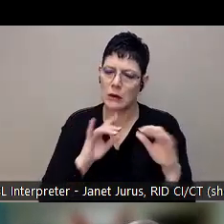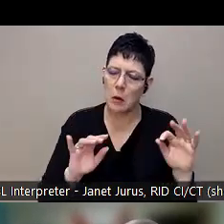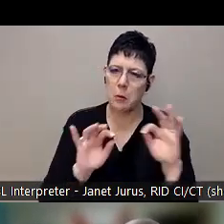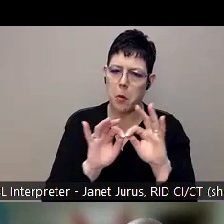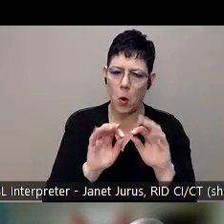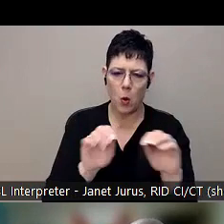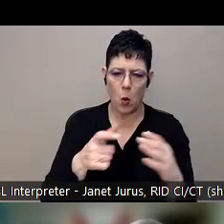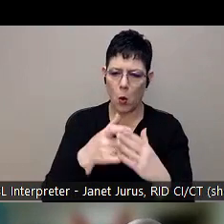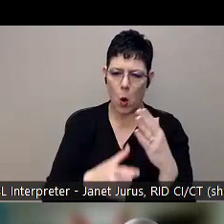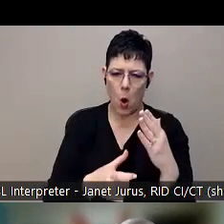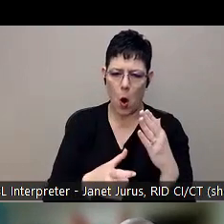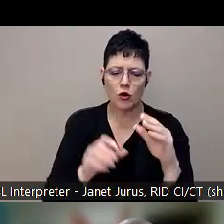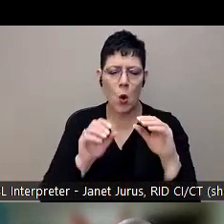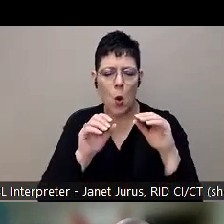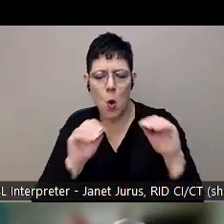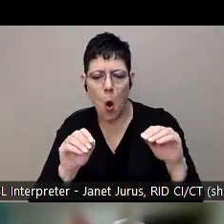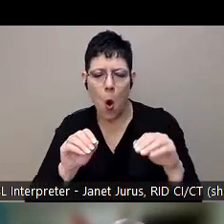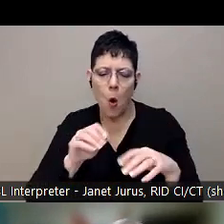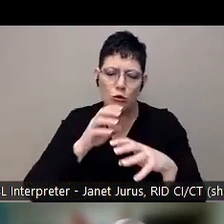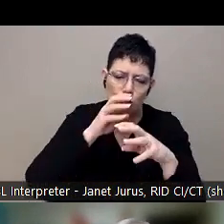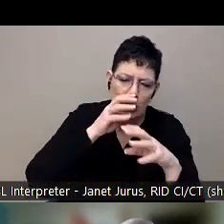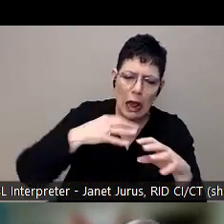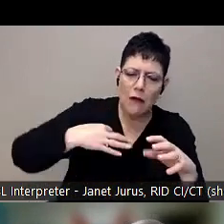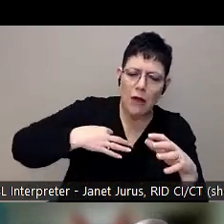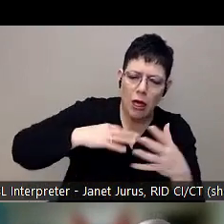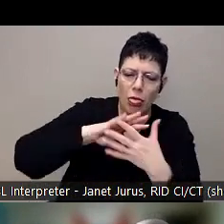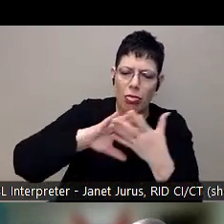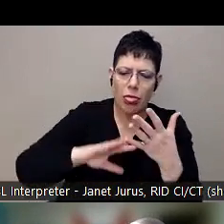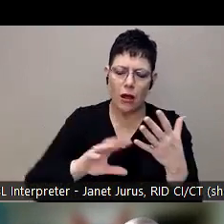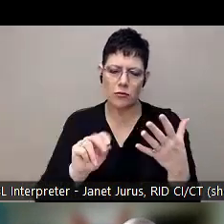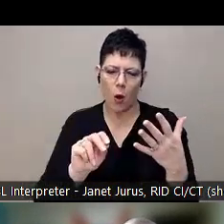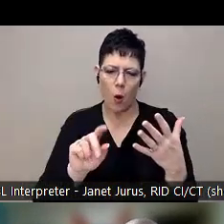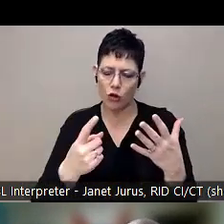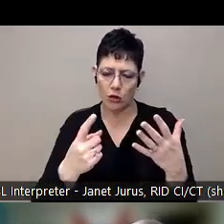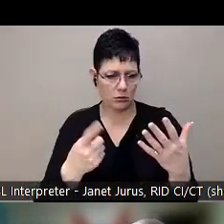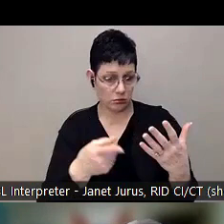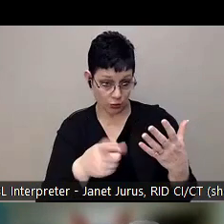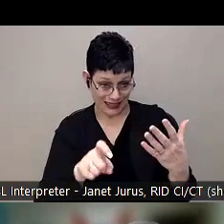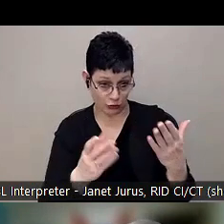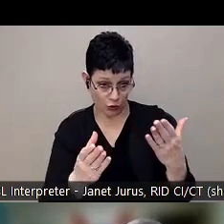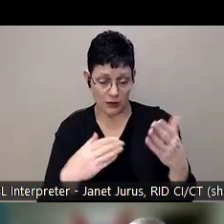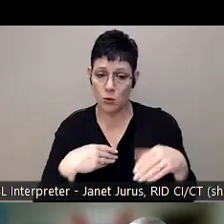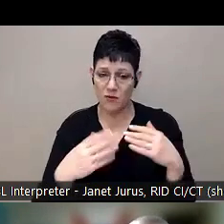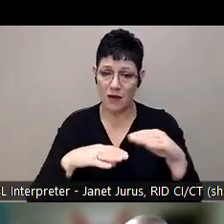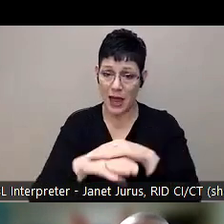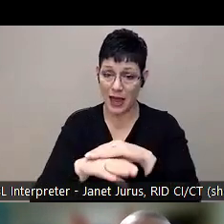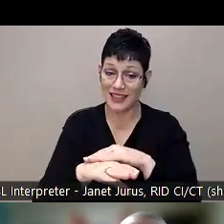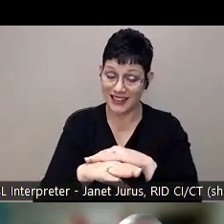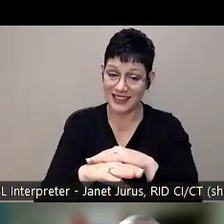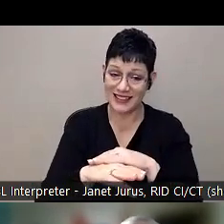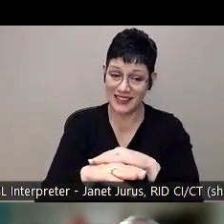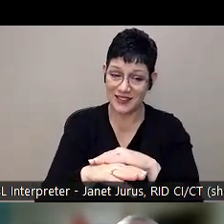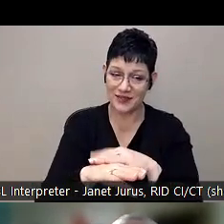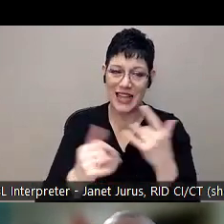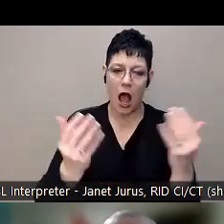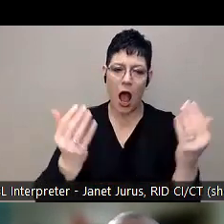there's no barrier, there's no reason they couldn't participate. We go to them. And now we'd like to share a little bit about some of the